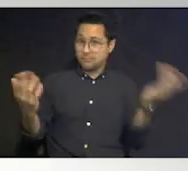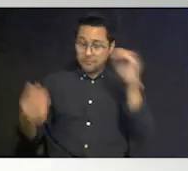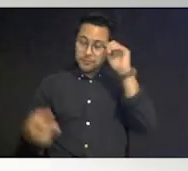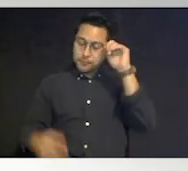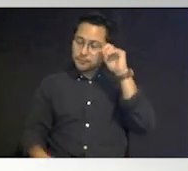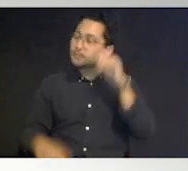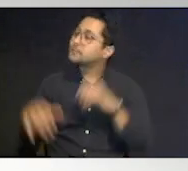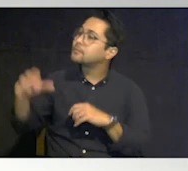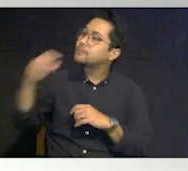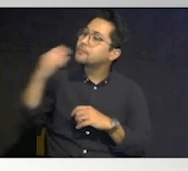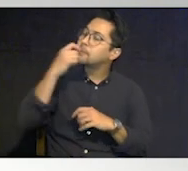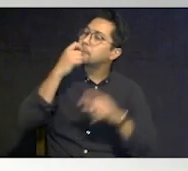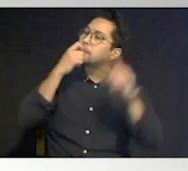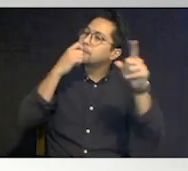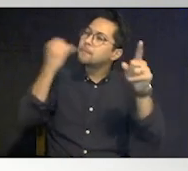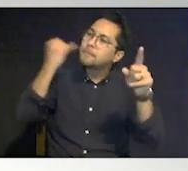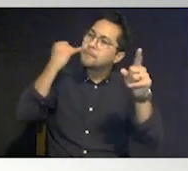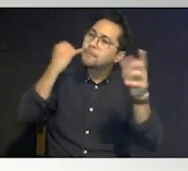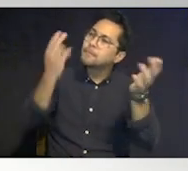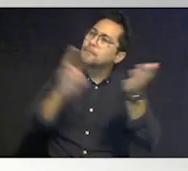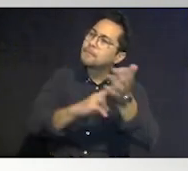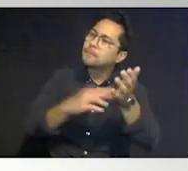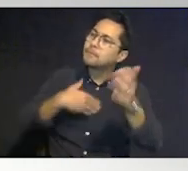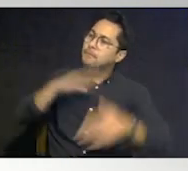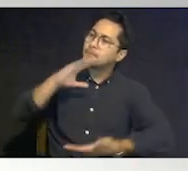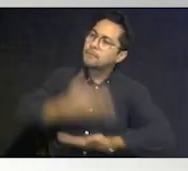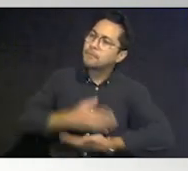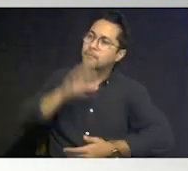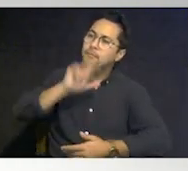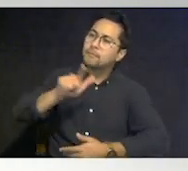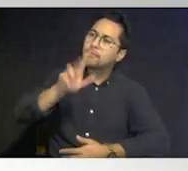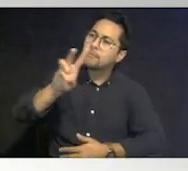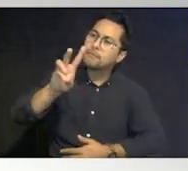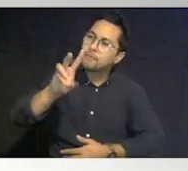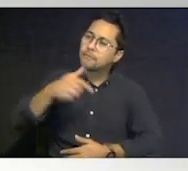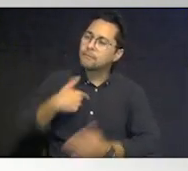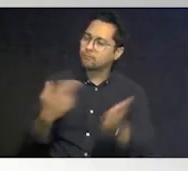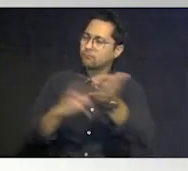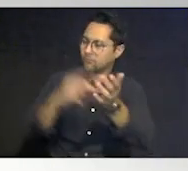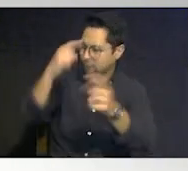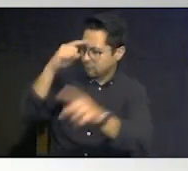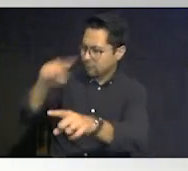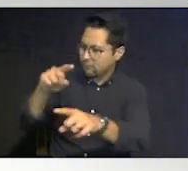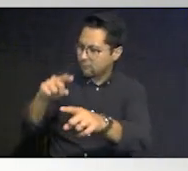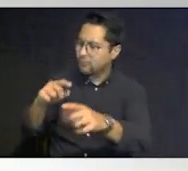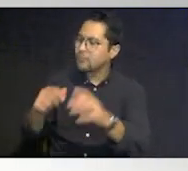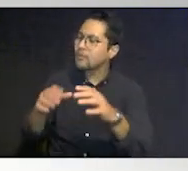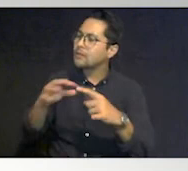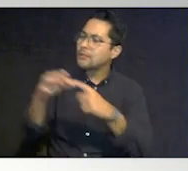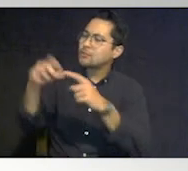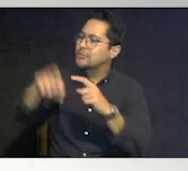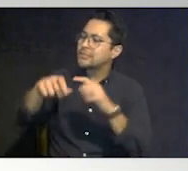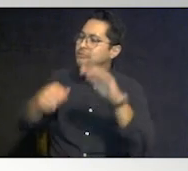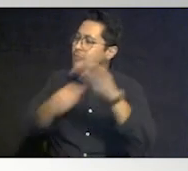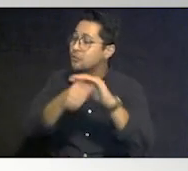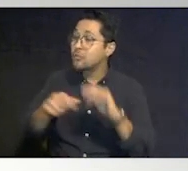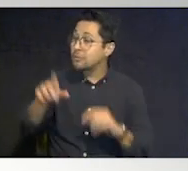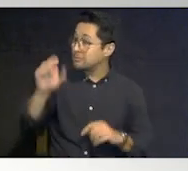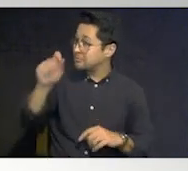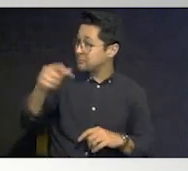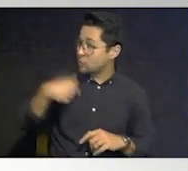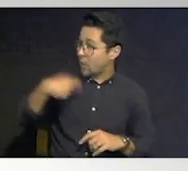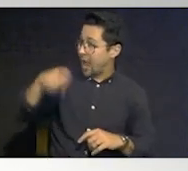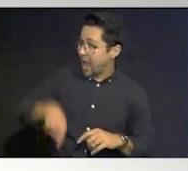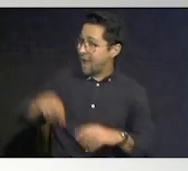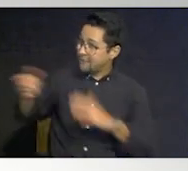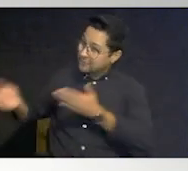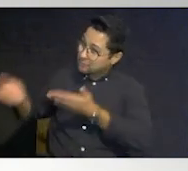'am if you register my daughter is 26 can i register for a special needs shelter do i have to take her there